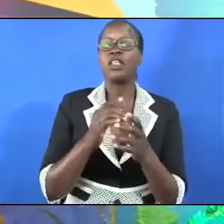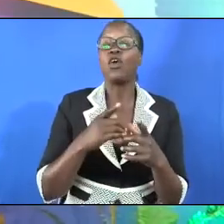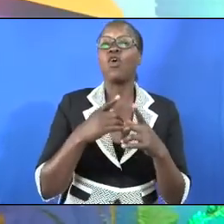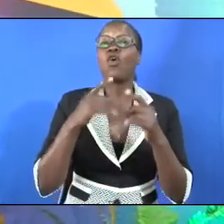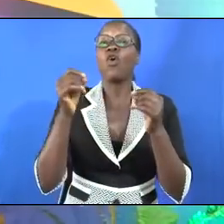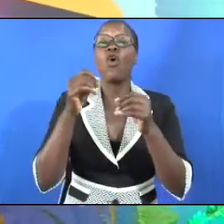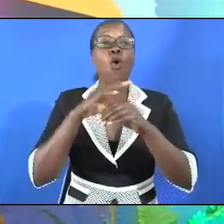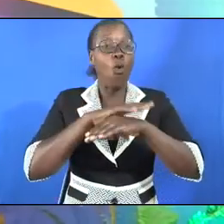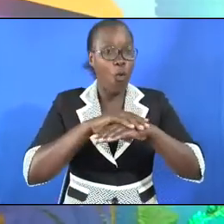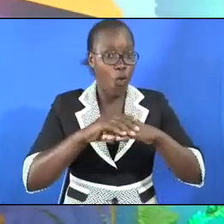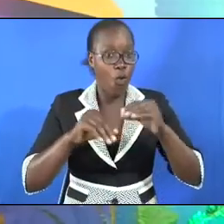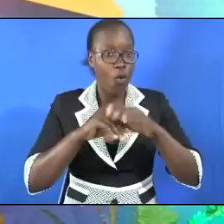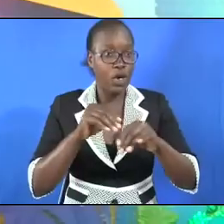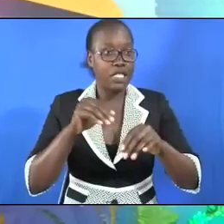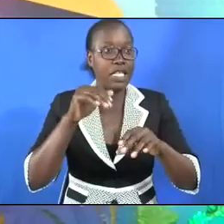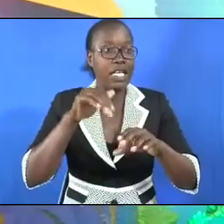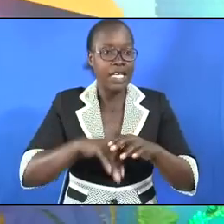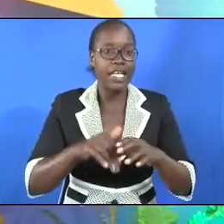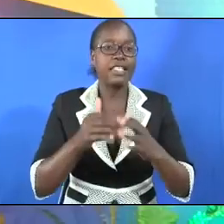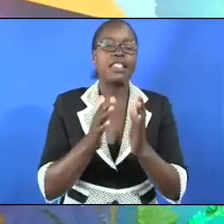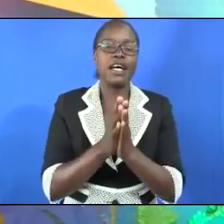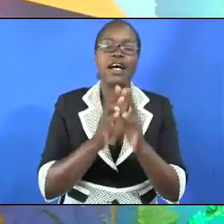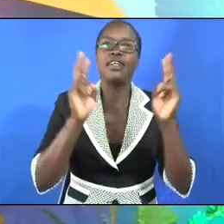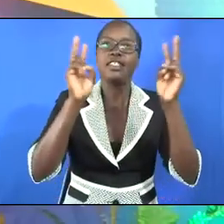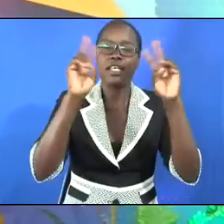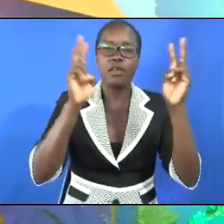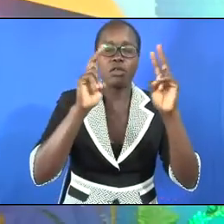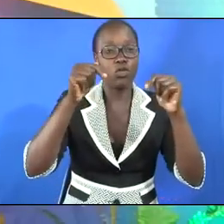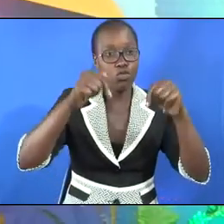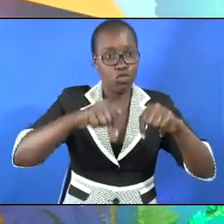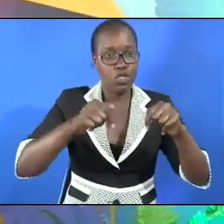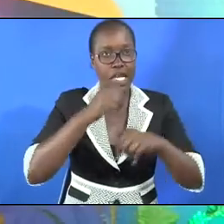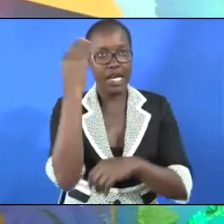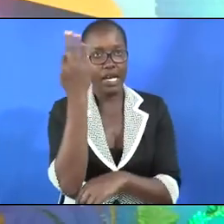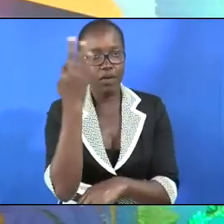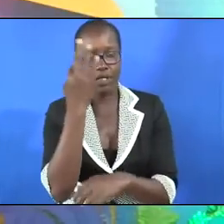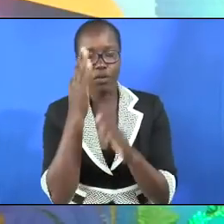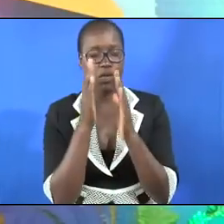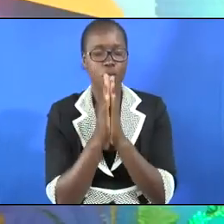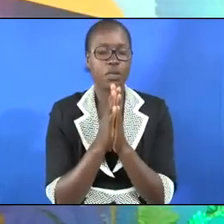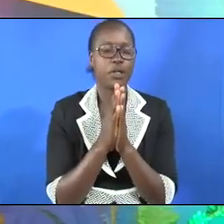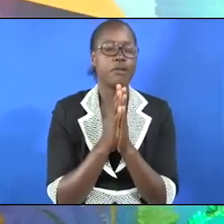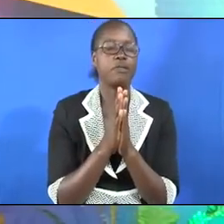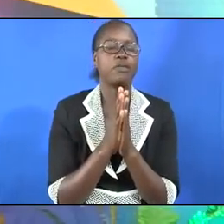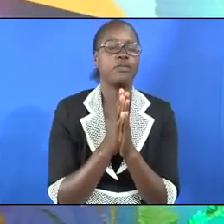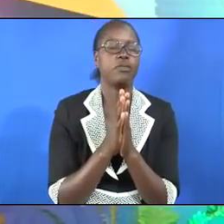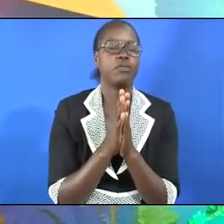Go wash is the title of our sermon today. Shall we pray?